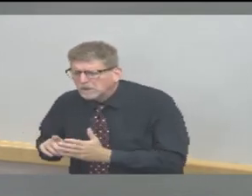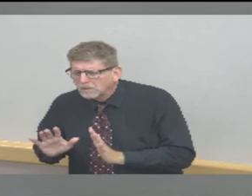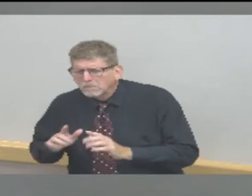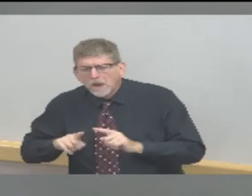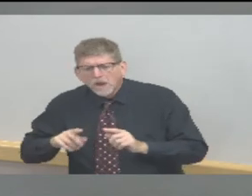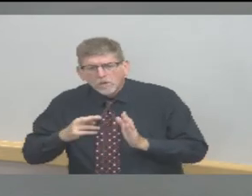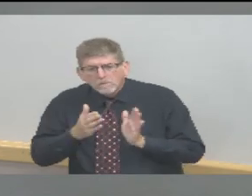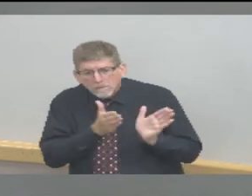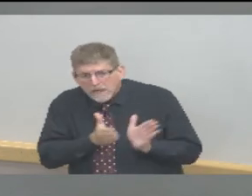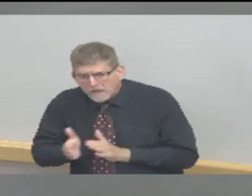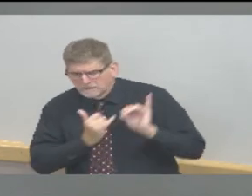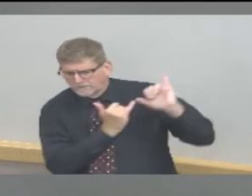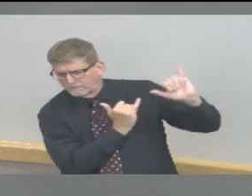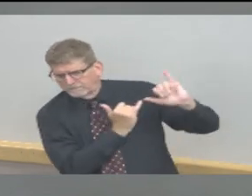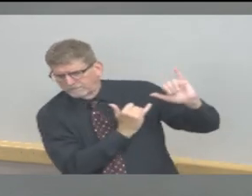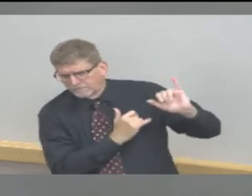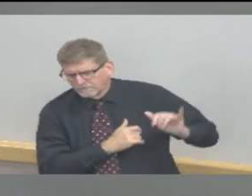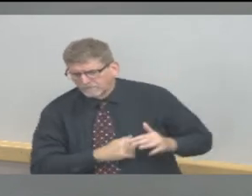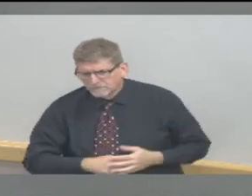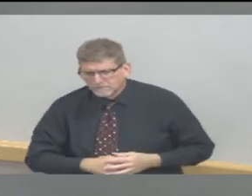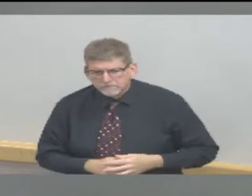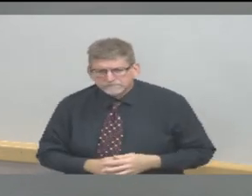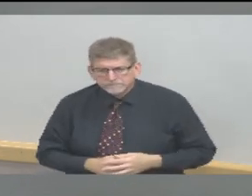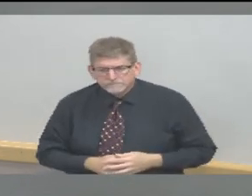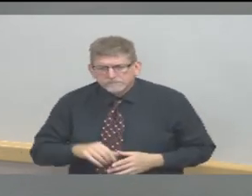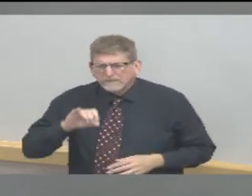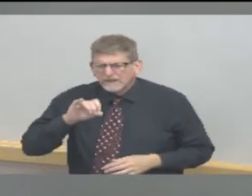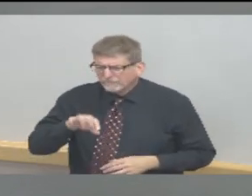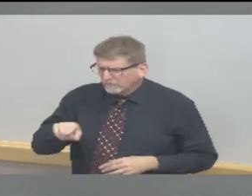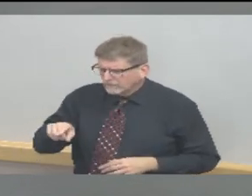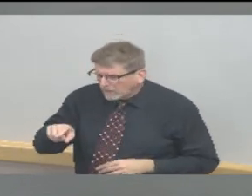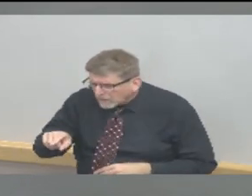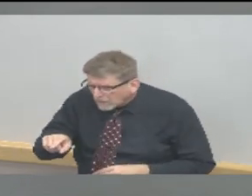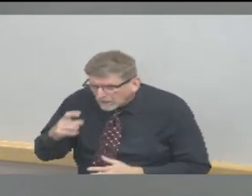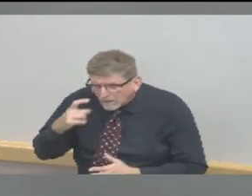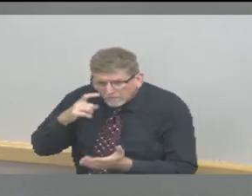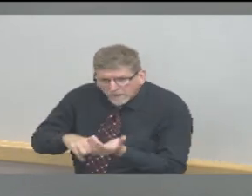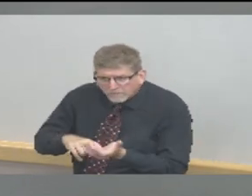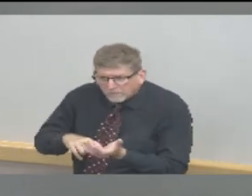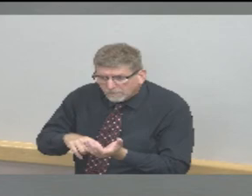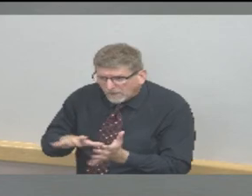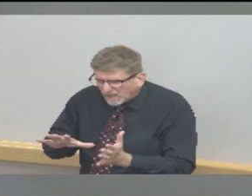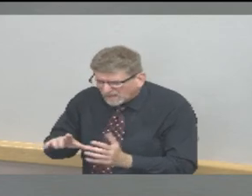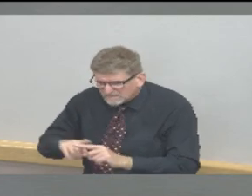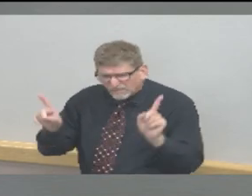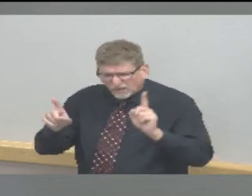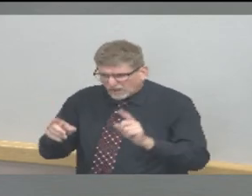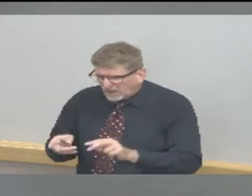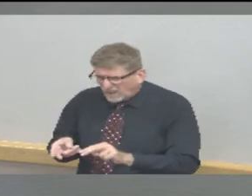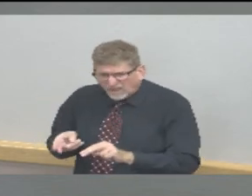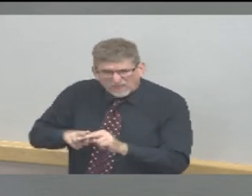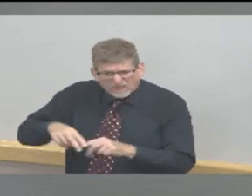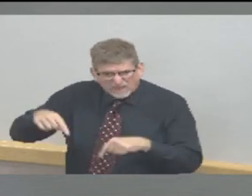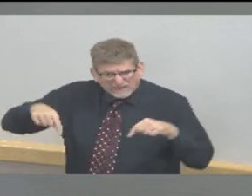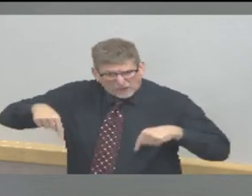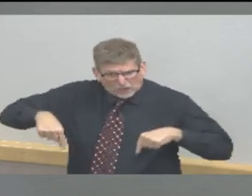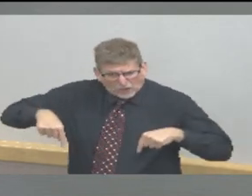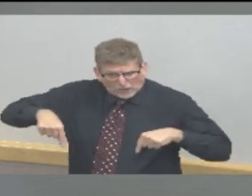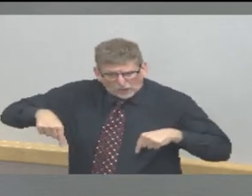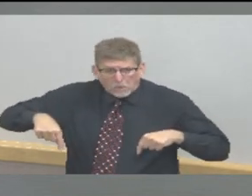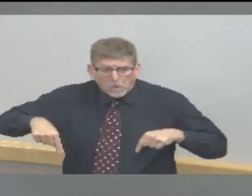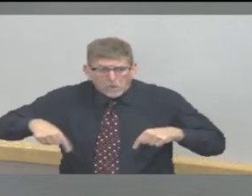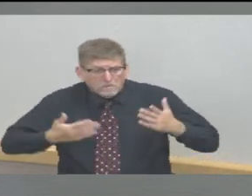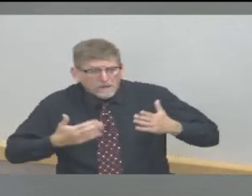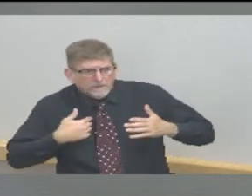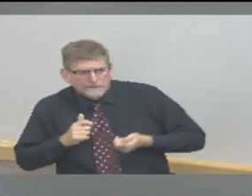mentioned. And if we see any concerning trends, then we may need